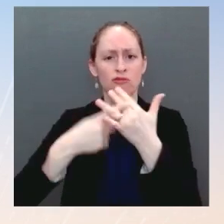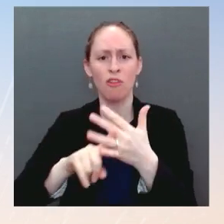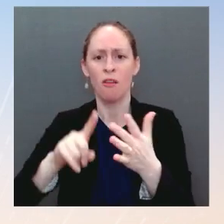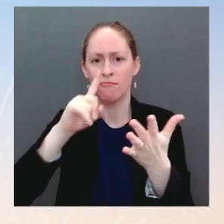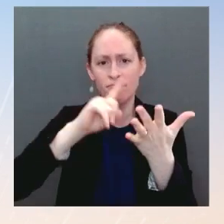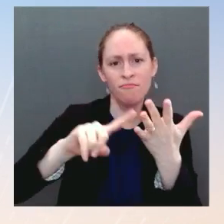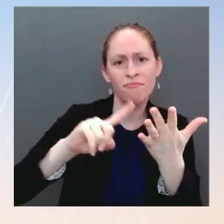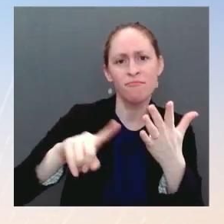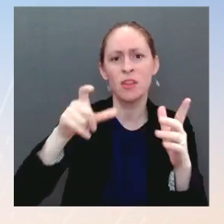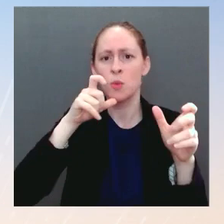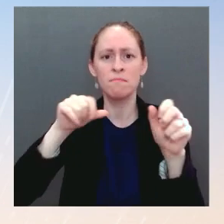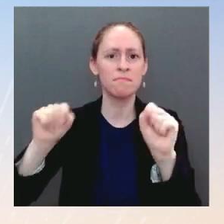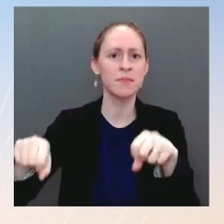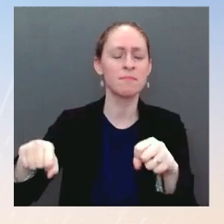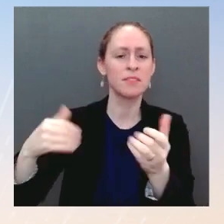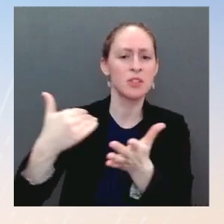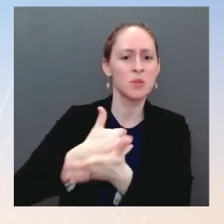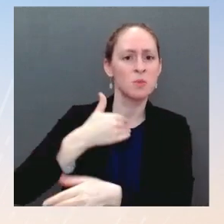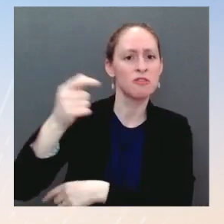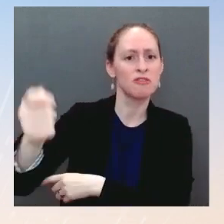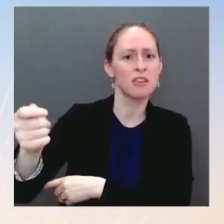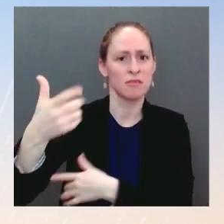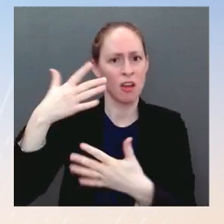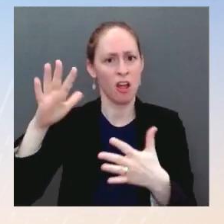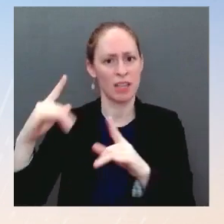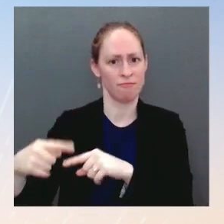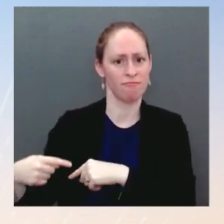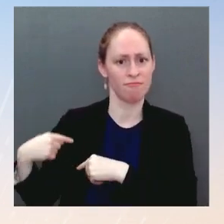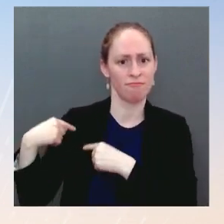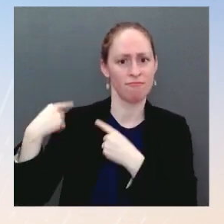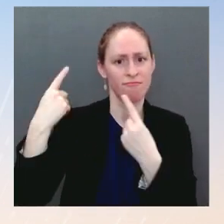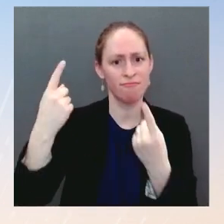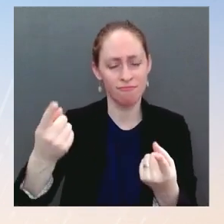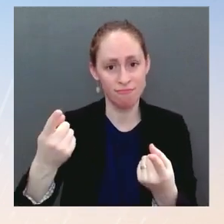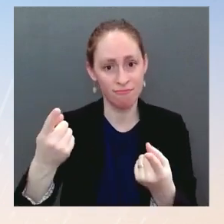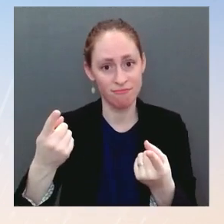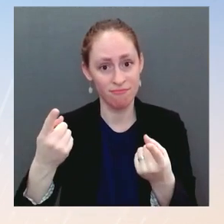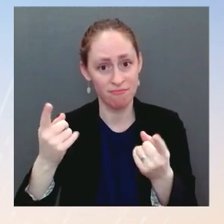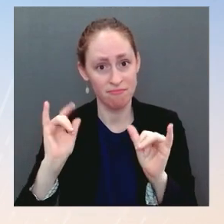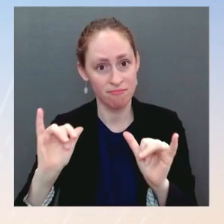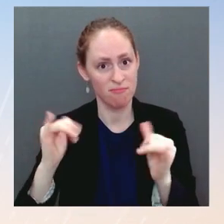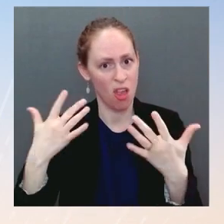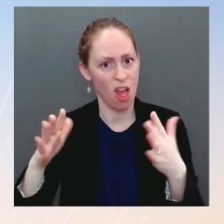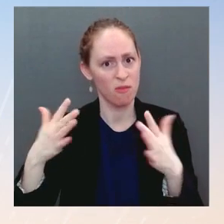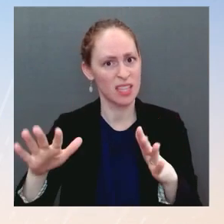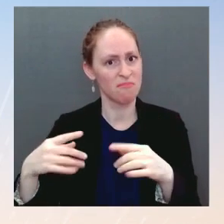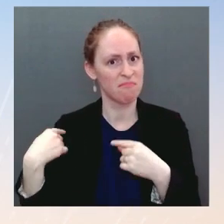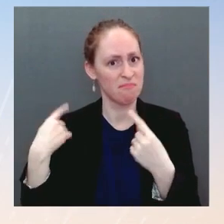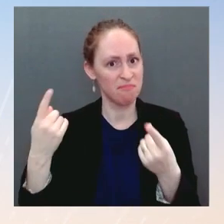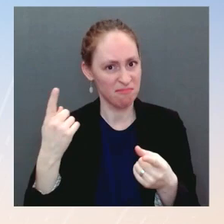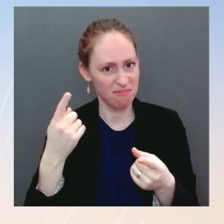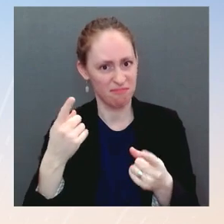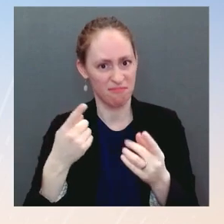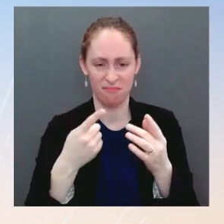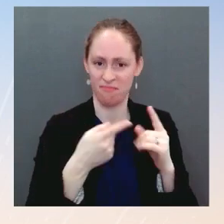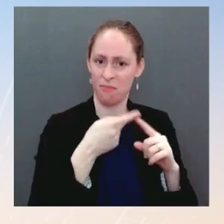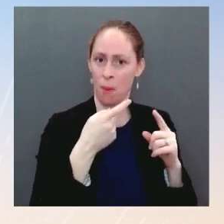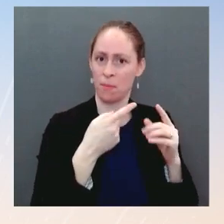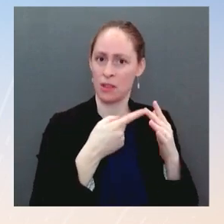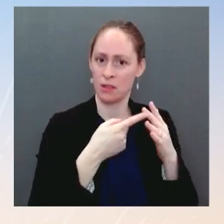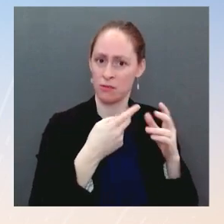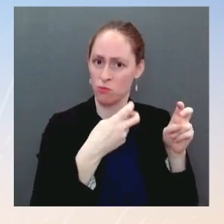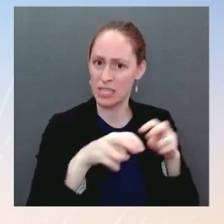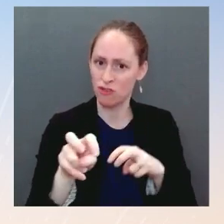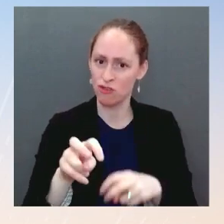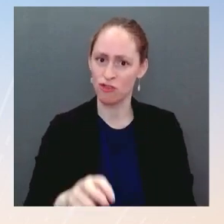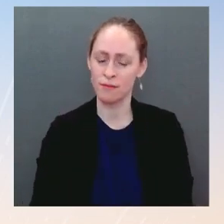bios? Well, since the campaign, actually. The Yeah. Ms. Since the spring of 2020, when he said that he was going to get a short list. Ms. I'm aware of when